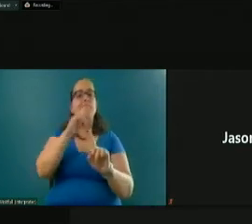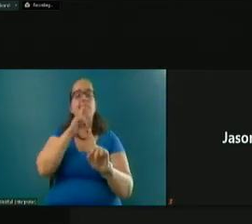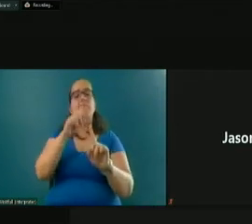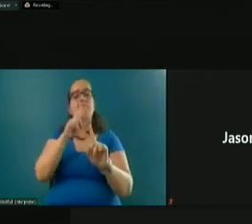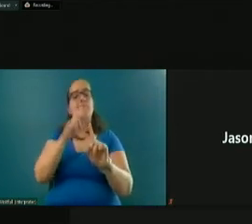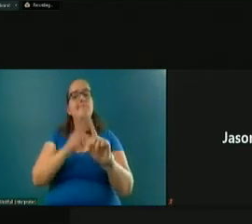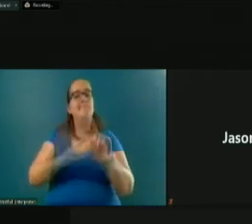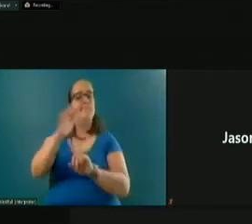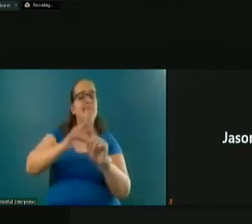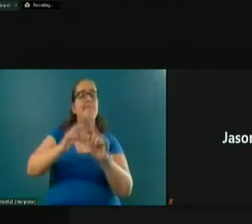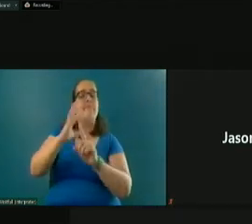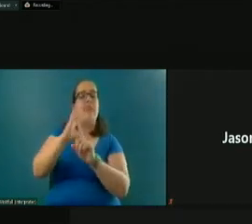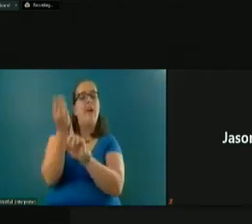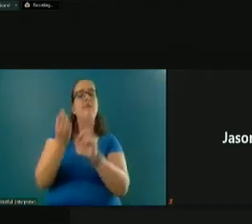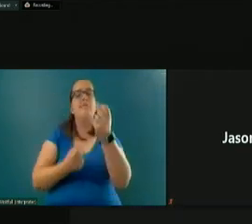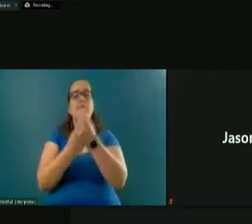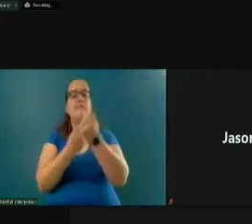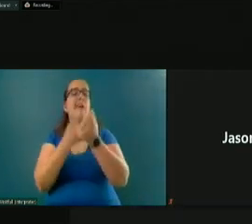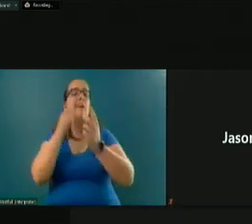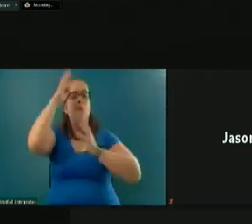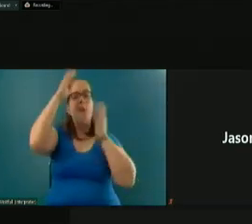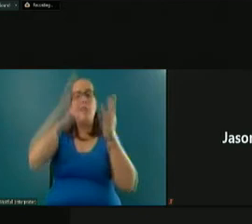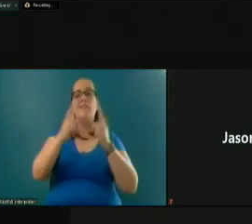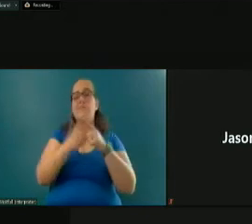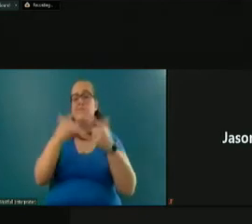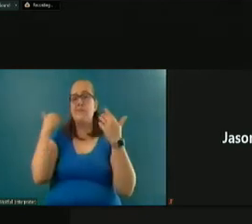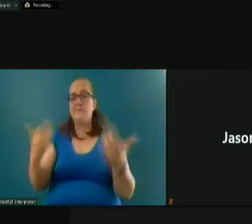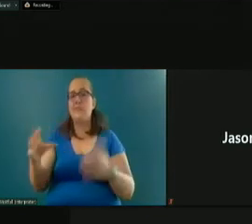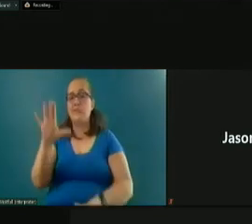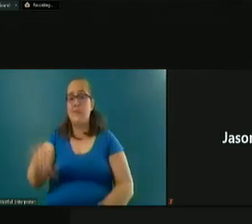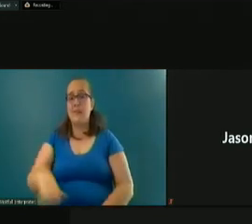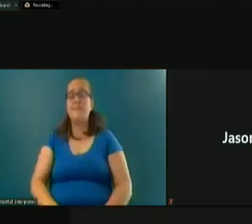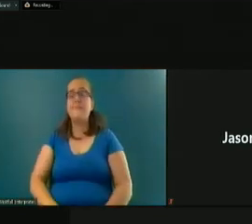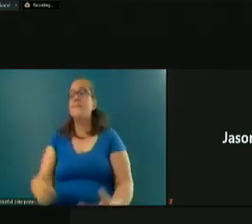and innovation, and then executing that. Thank you very much.